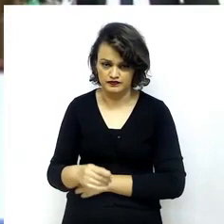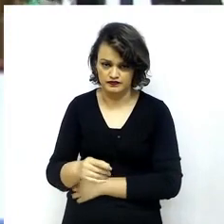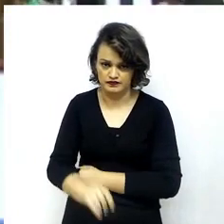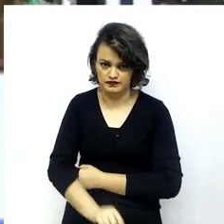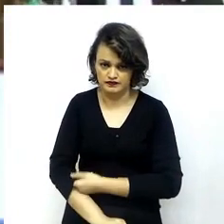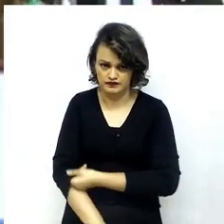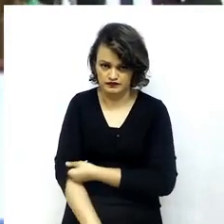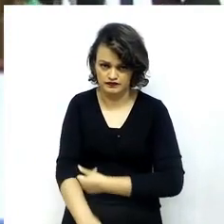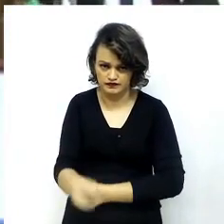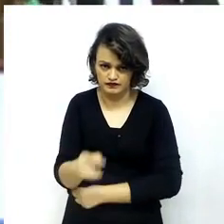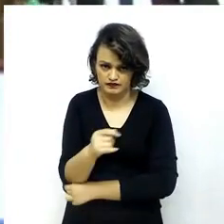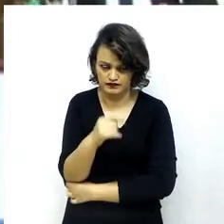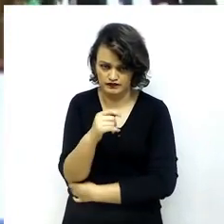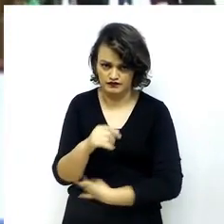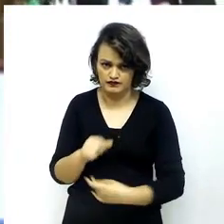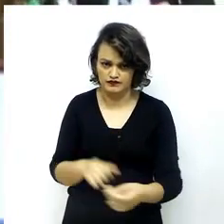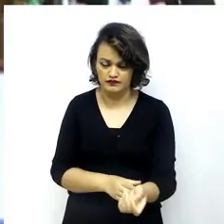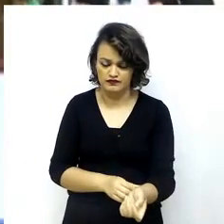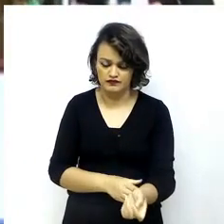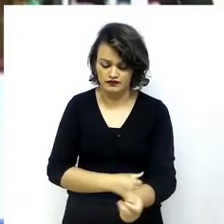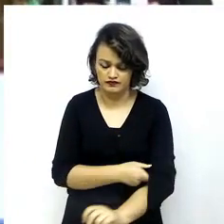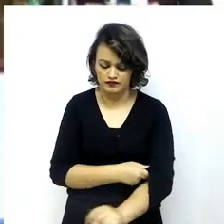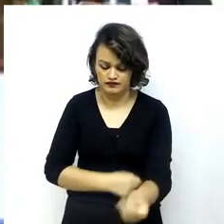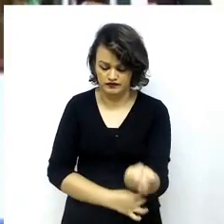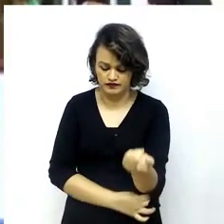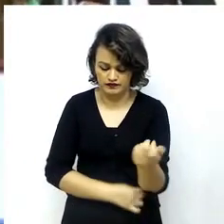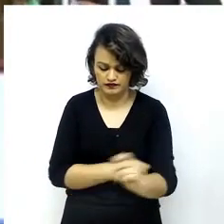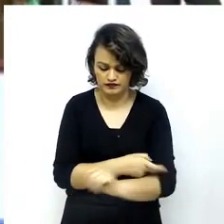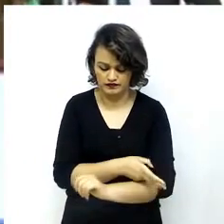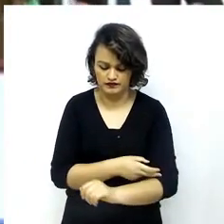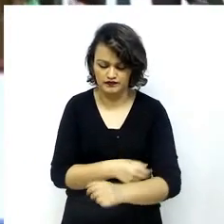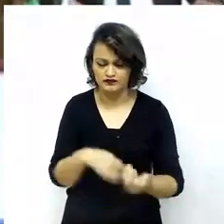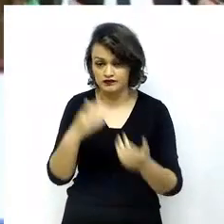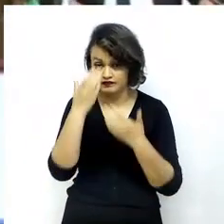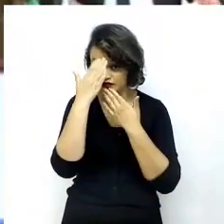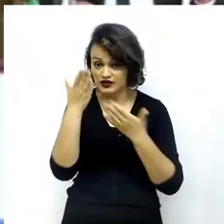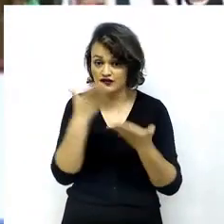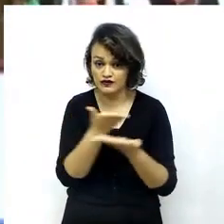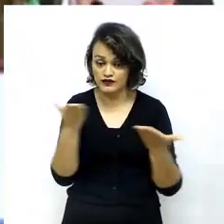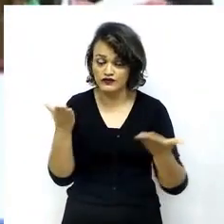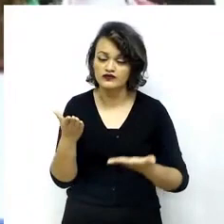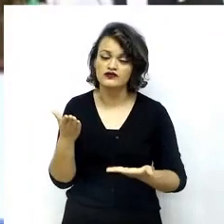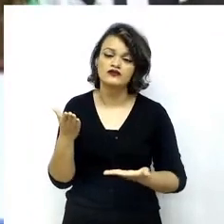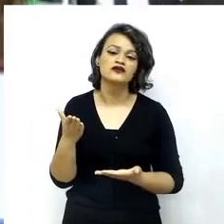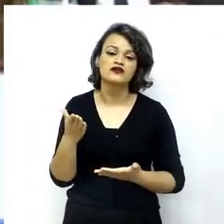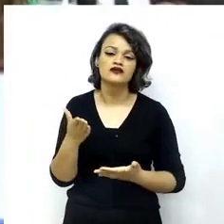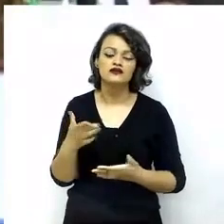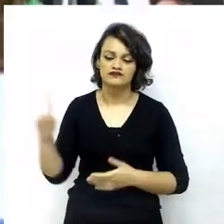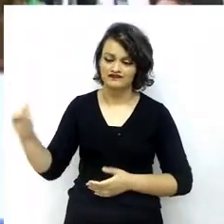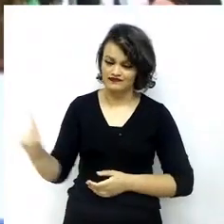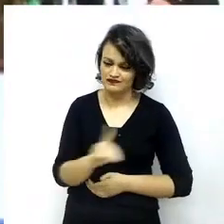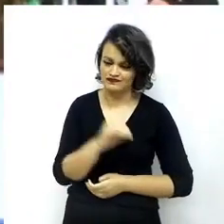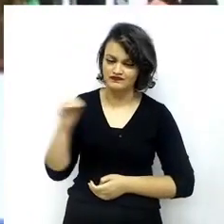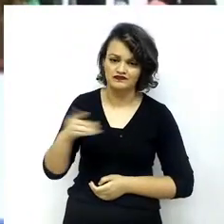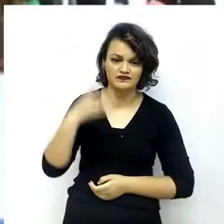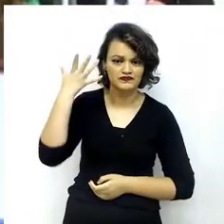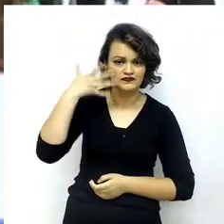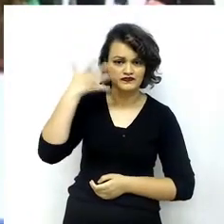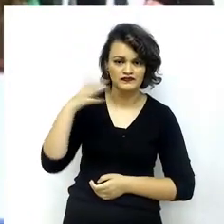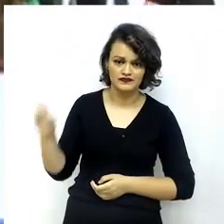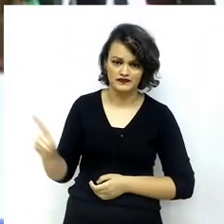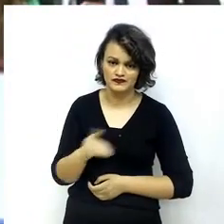Thank you, Dr. Leonardo Eulio de Moraes. I would like to thank you for the interventions in this initial